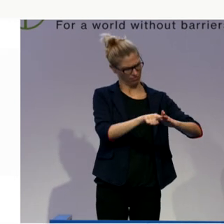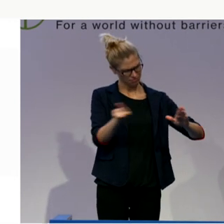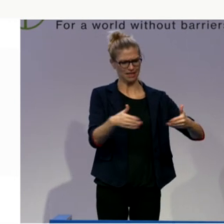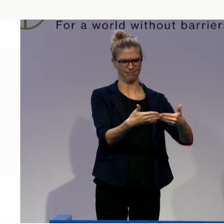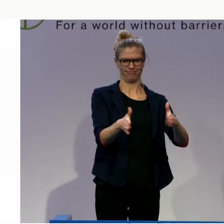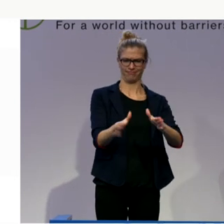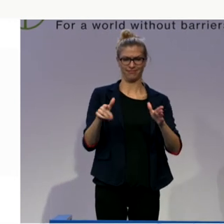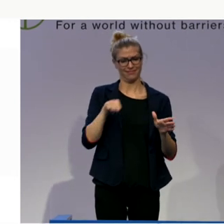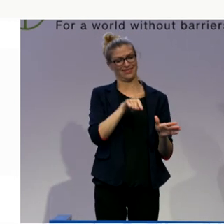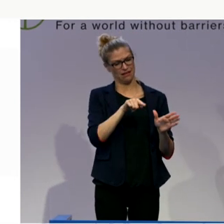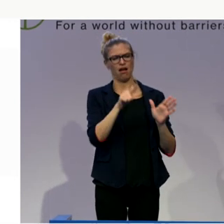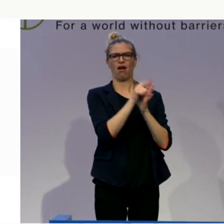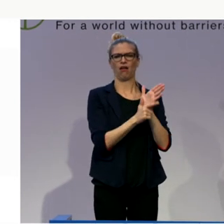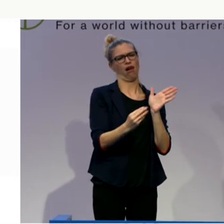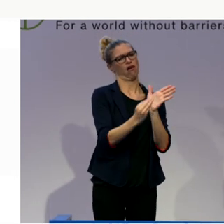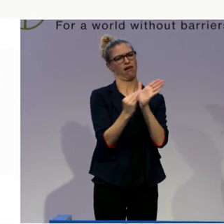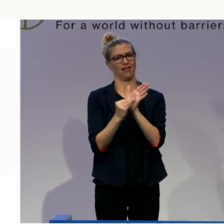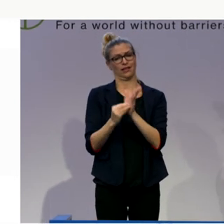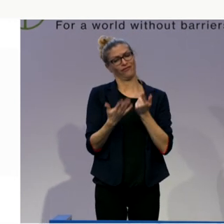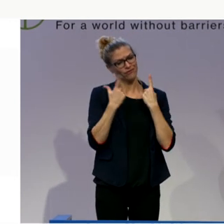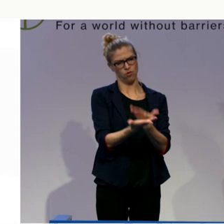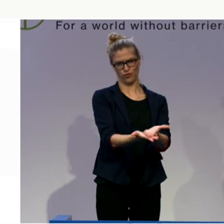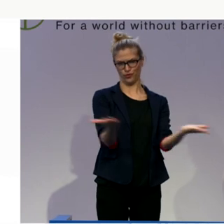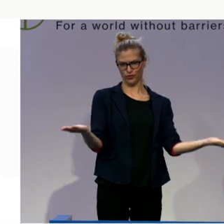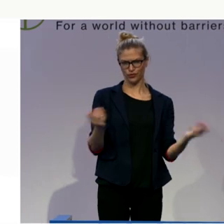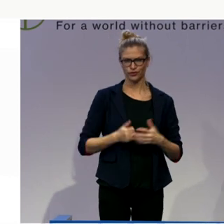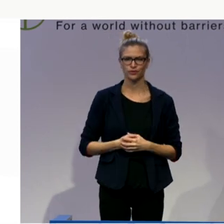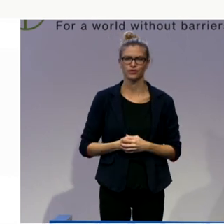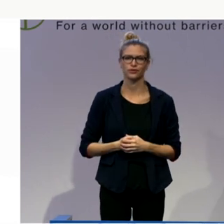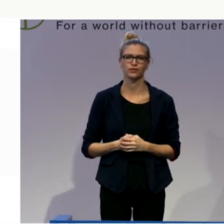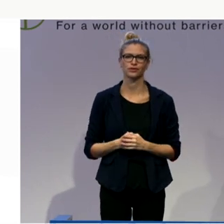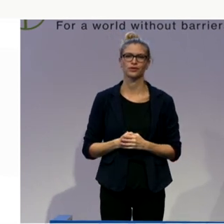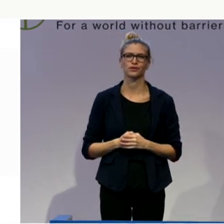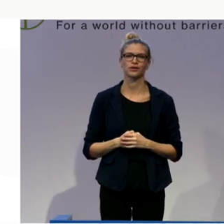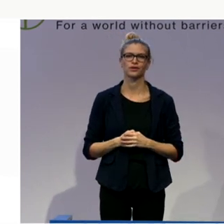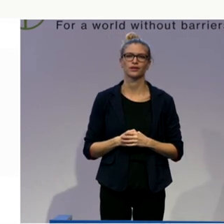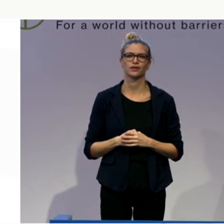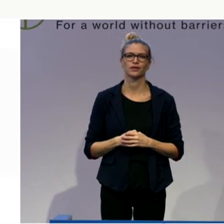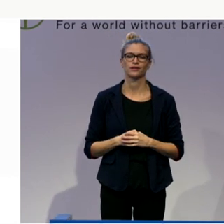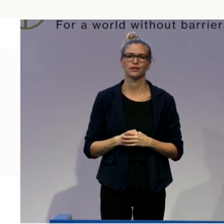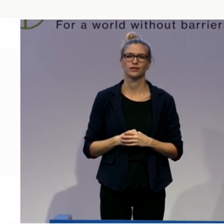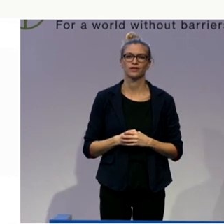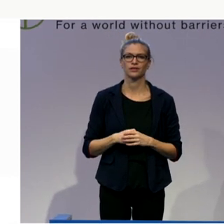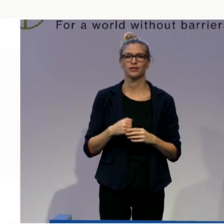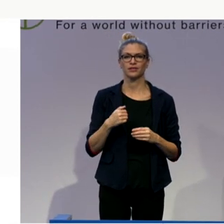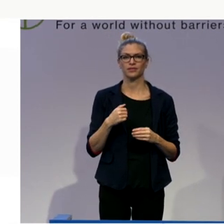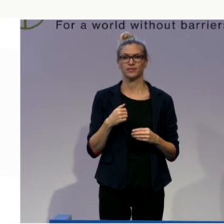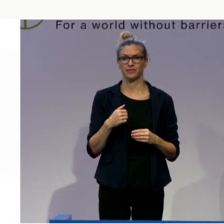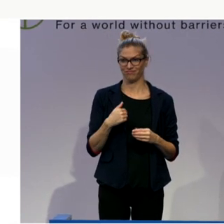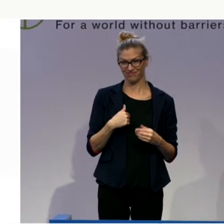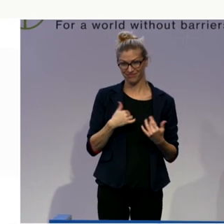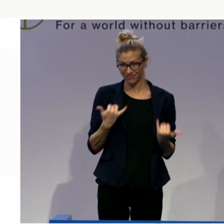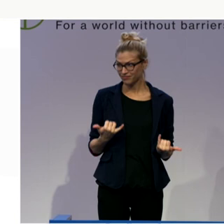and then it comes to what is driving us, all of us, sitting here around in the conference